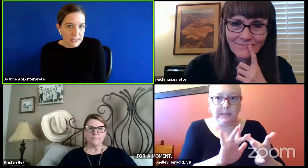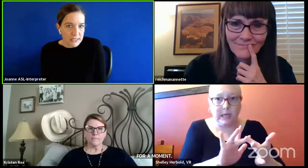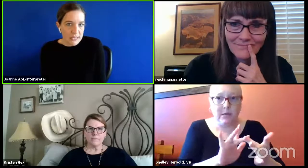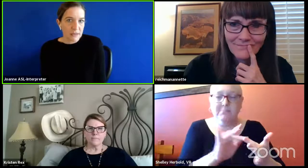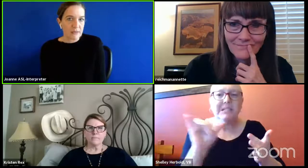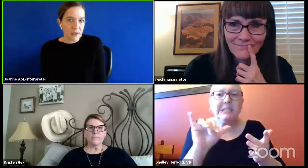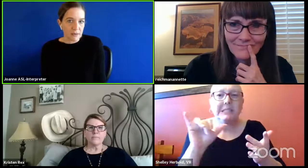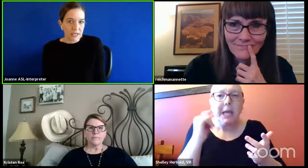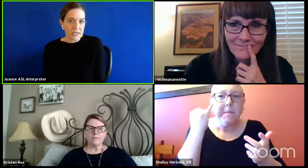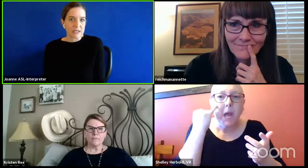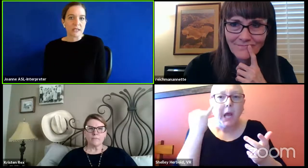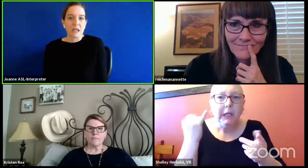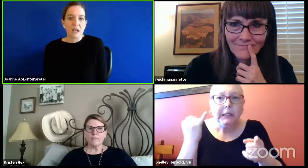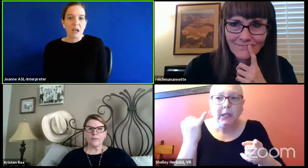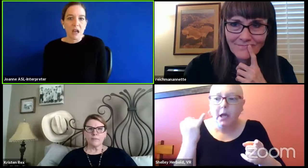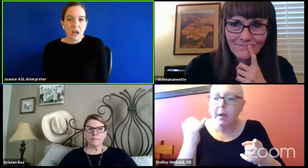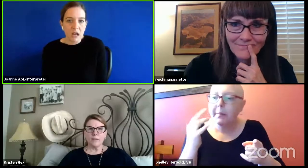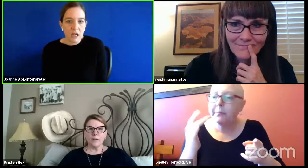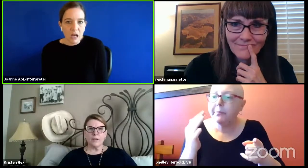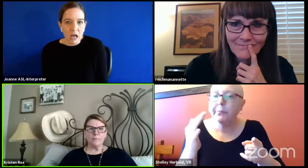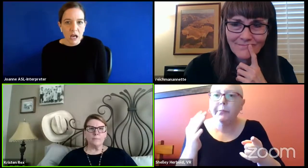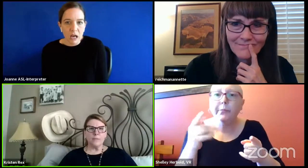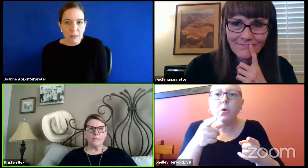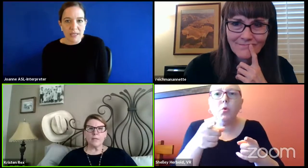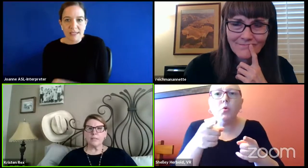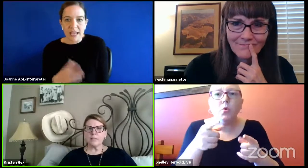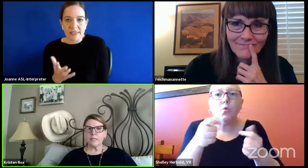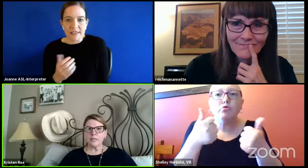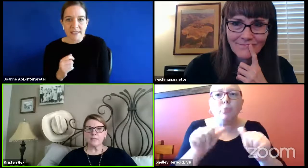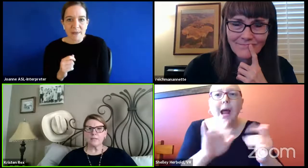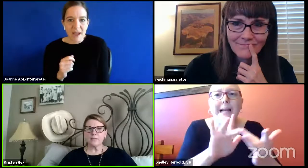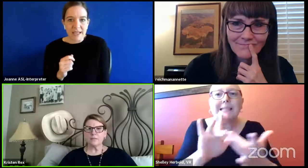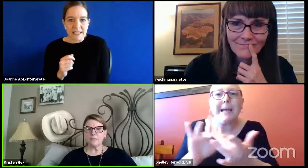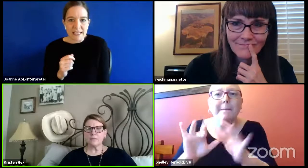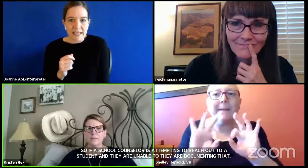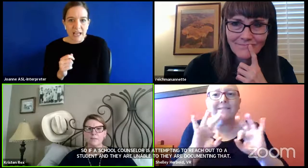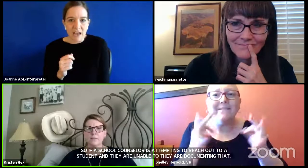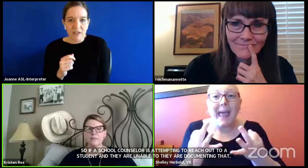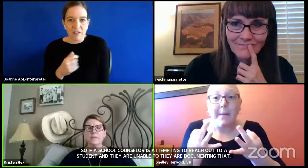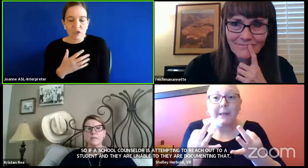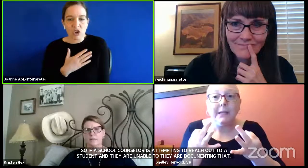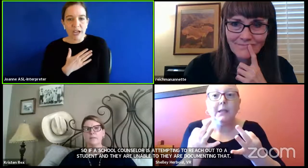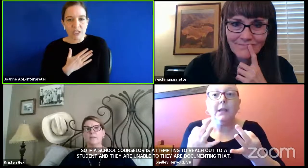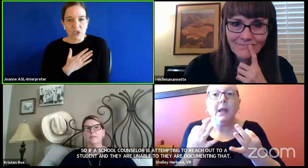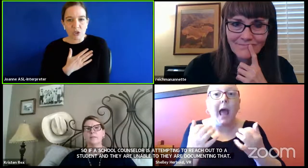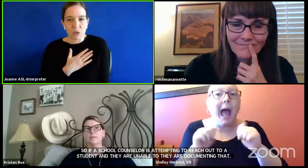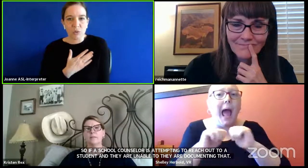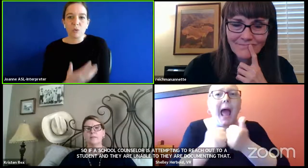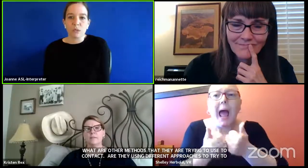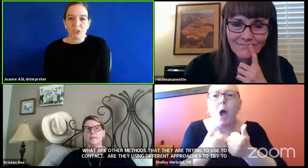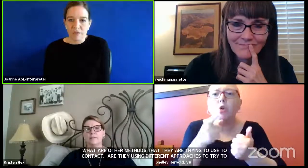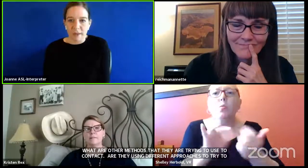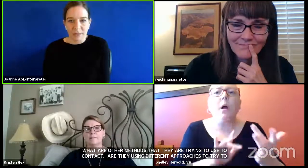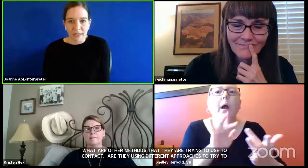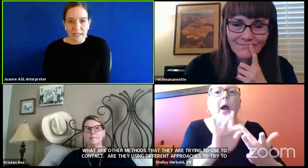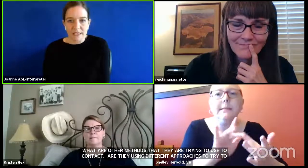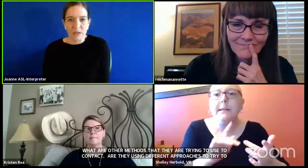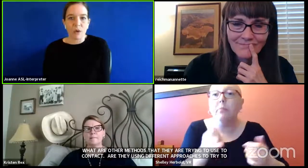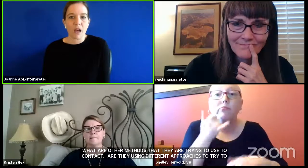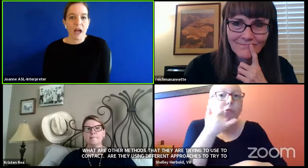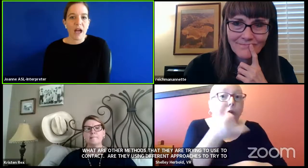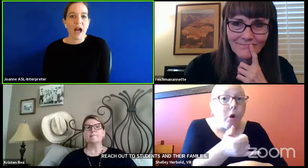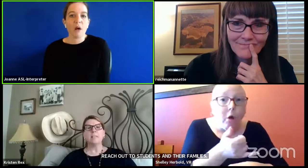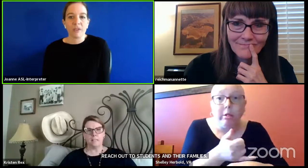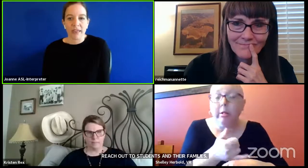to students and their families? Um, it's like the same idea of trying to reach family.